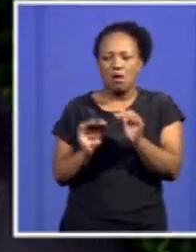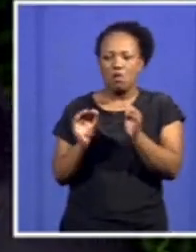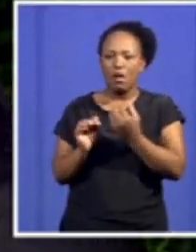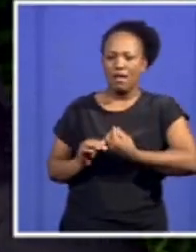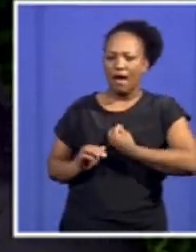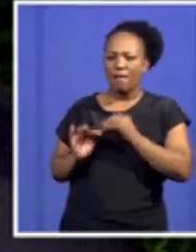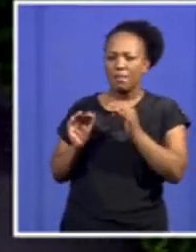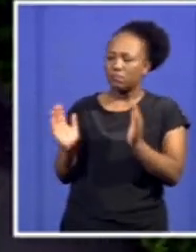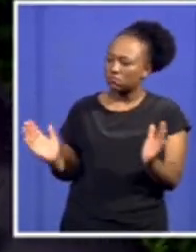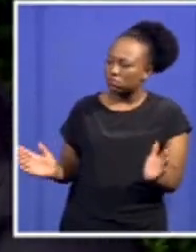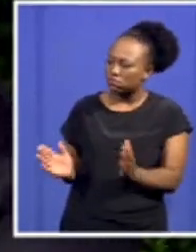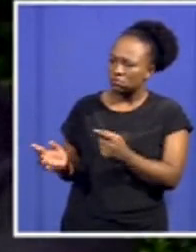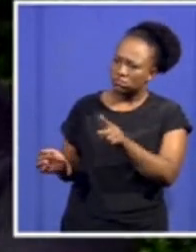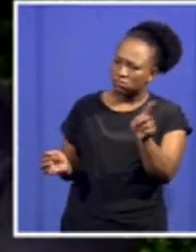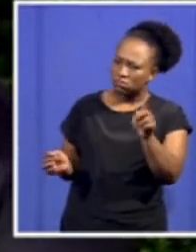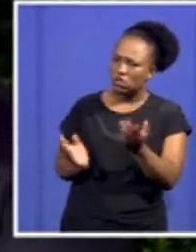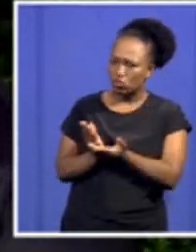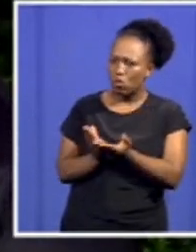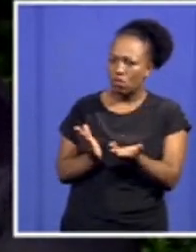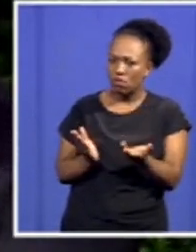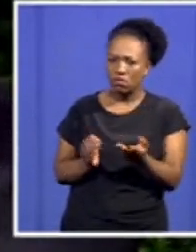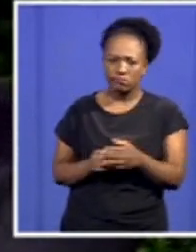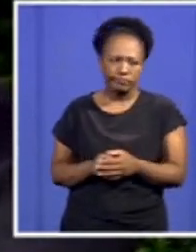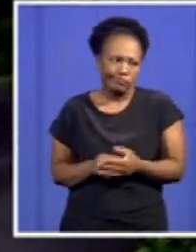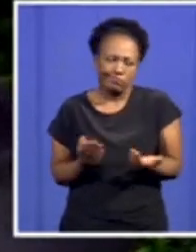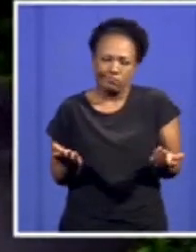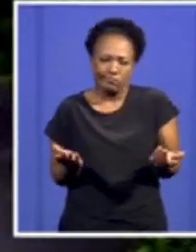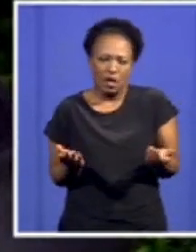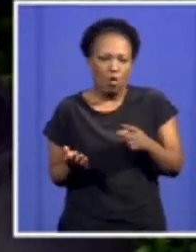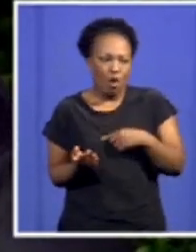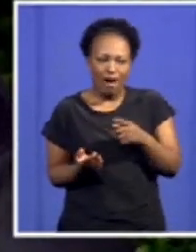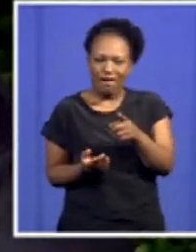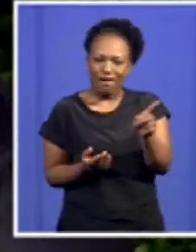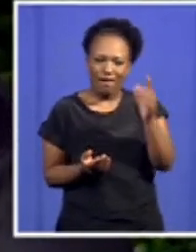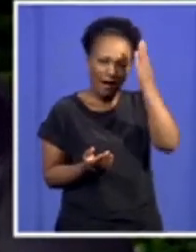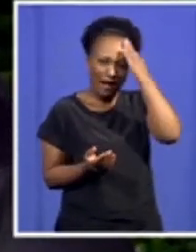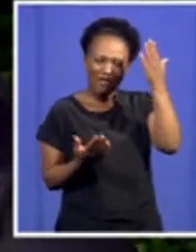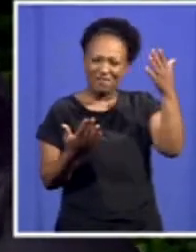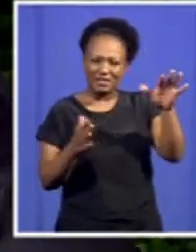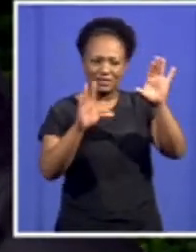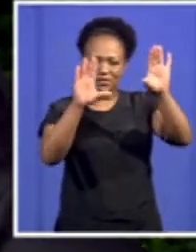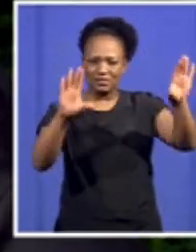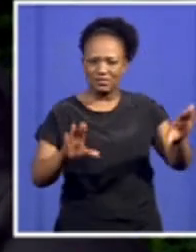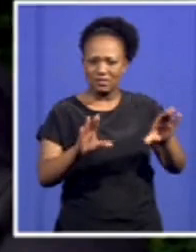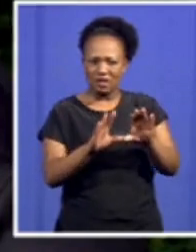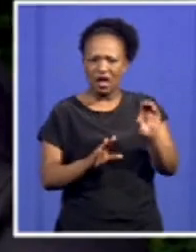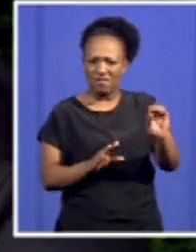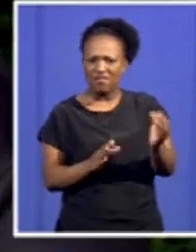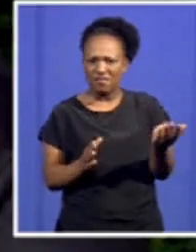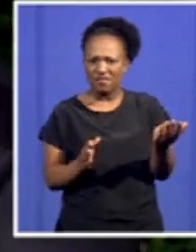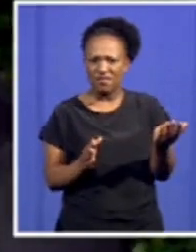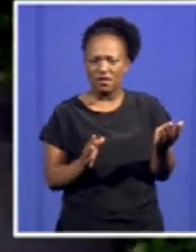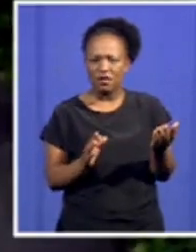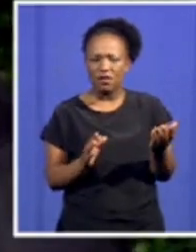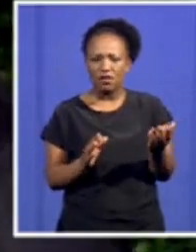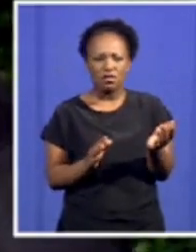that those that have graduations or have certificates are the ones that are employed, but those that do not